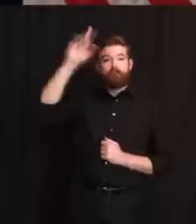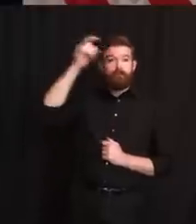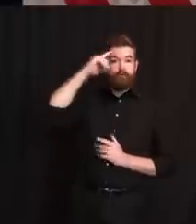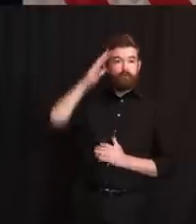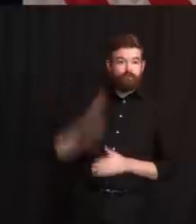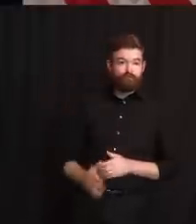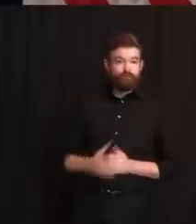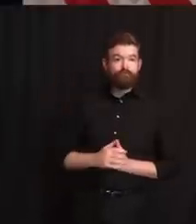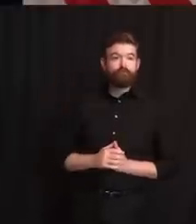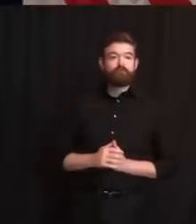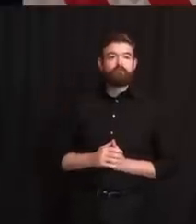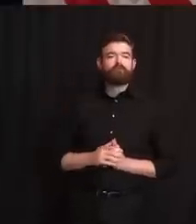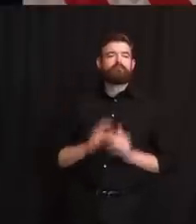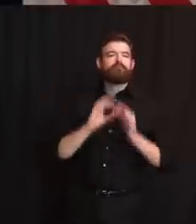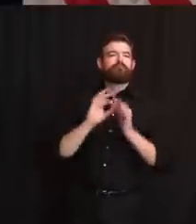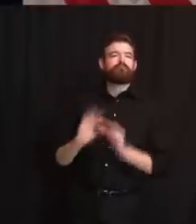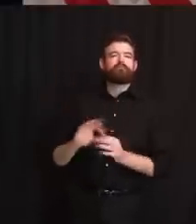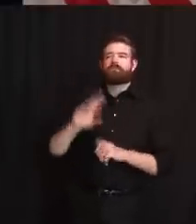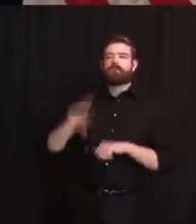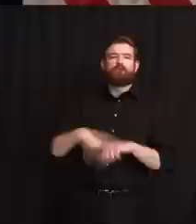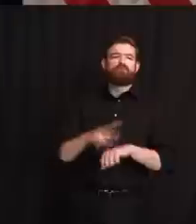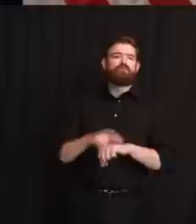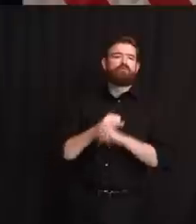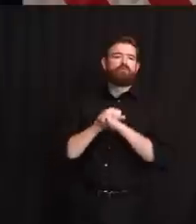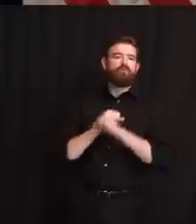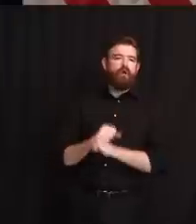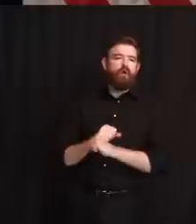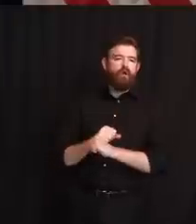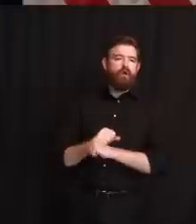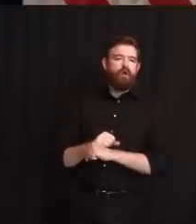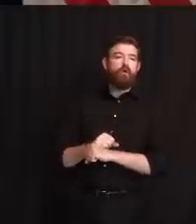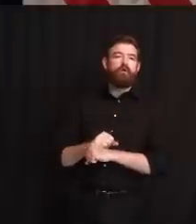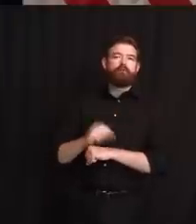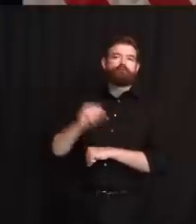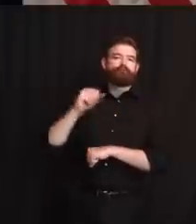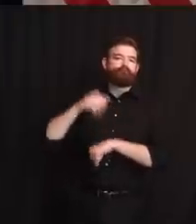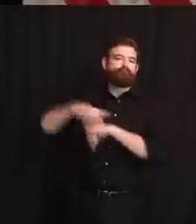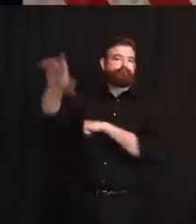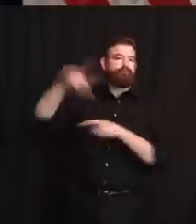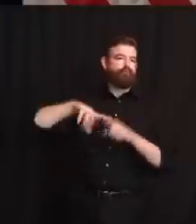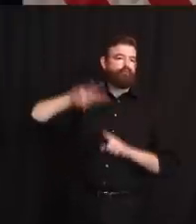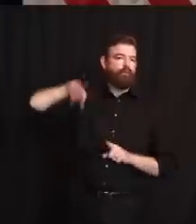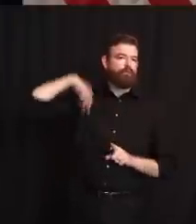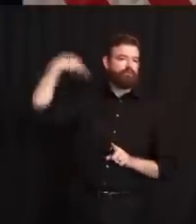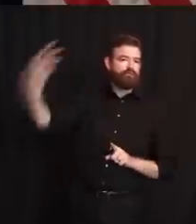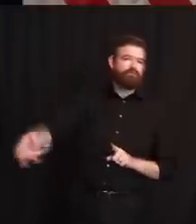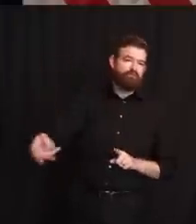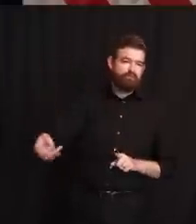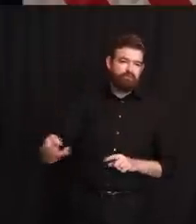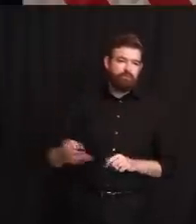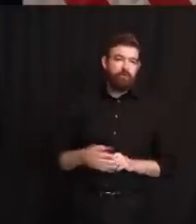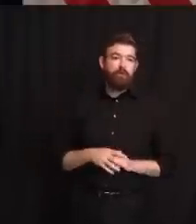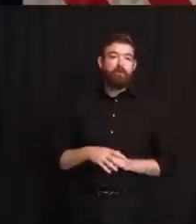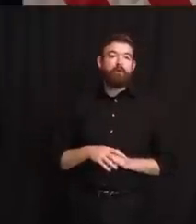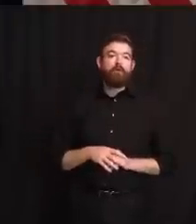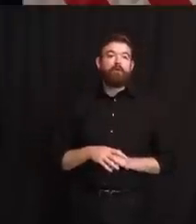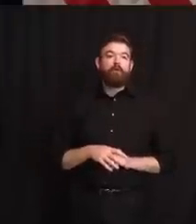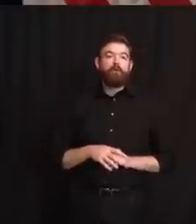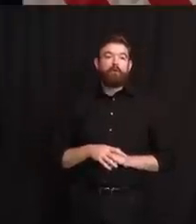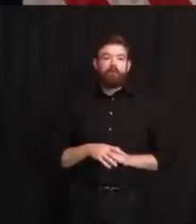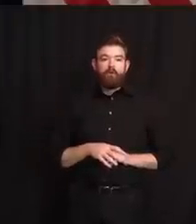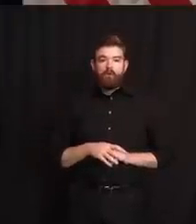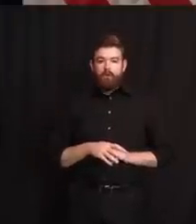the National Guard deployment to Washington yesterday. I want to know when that request from the White House or from whomever came in and